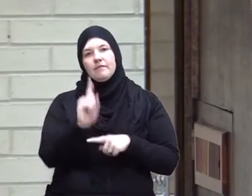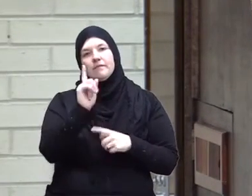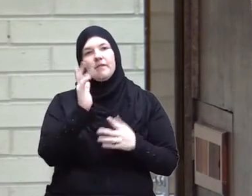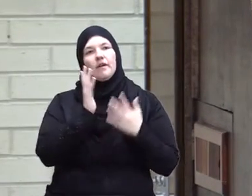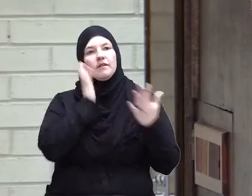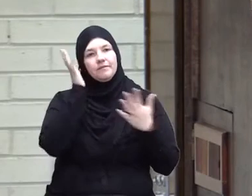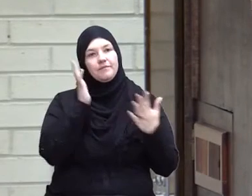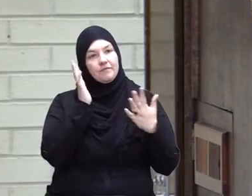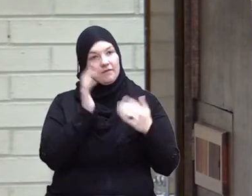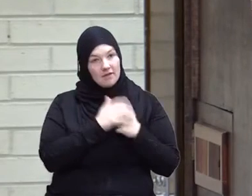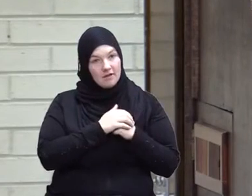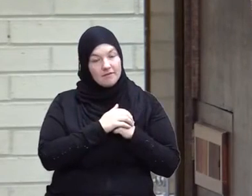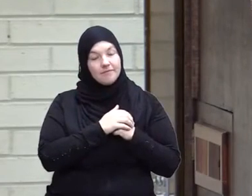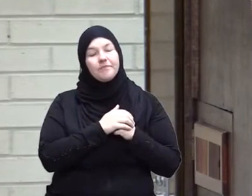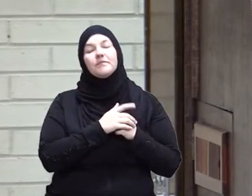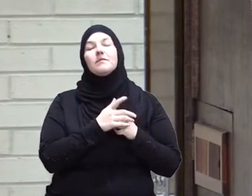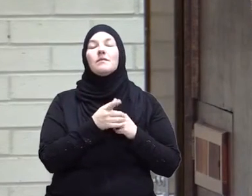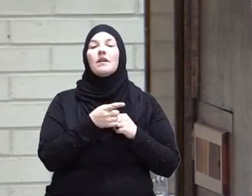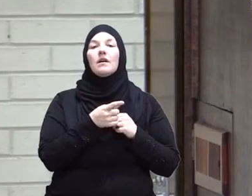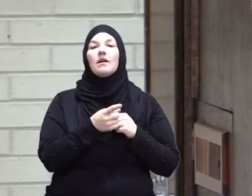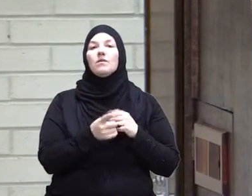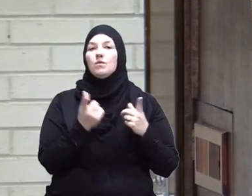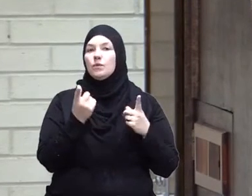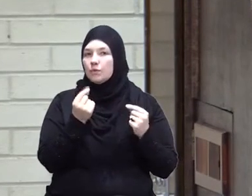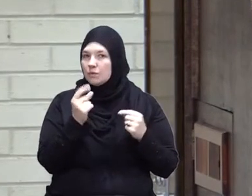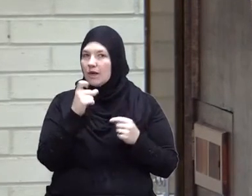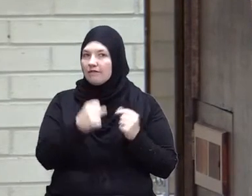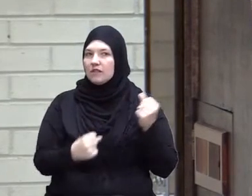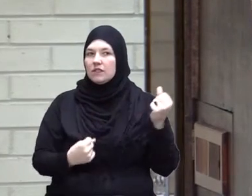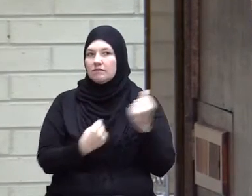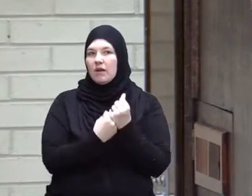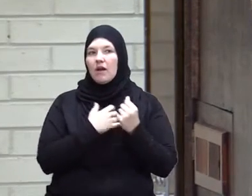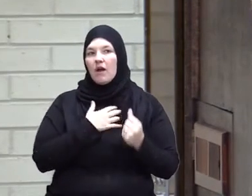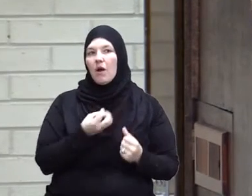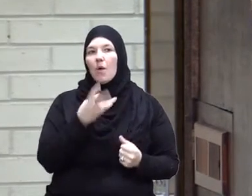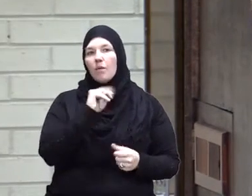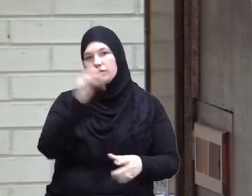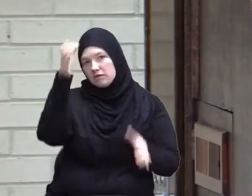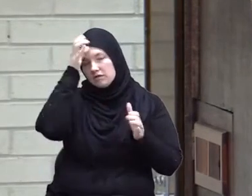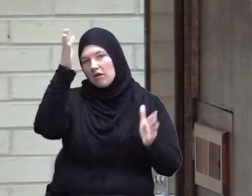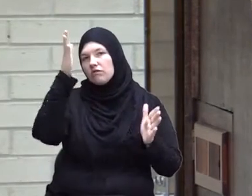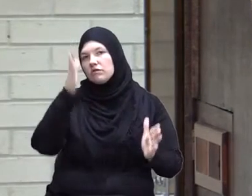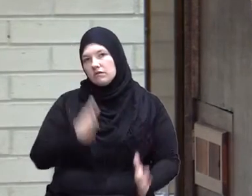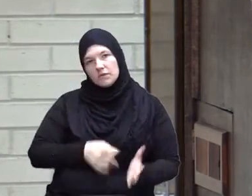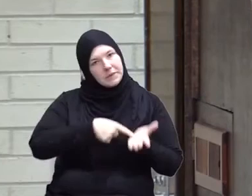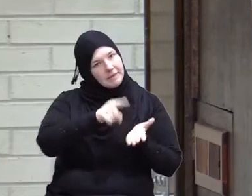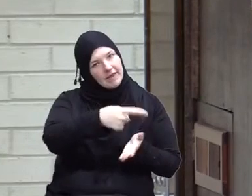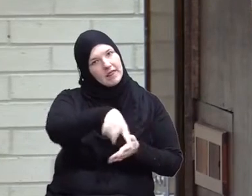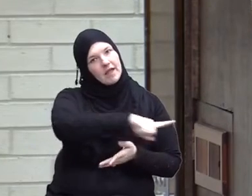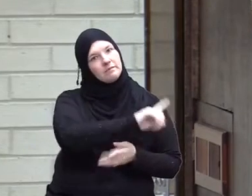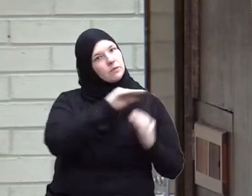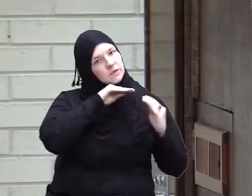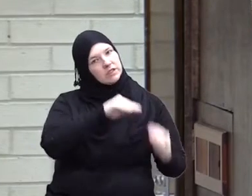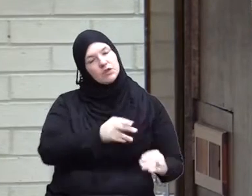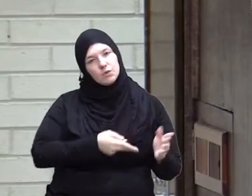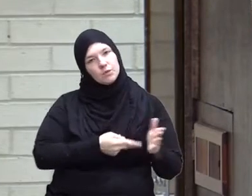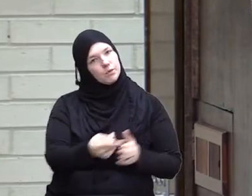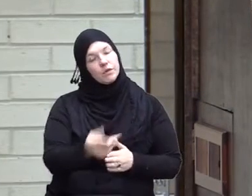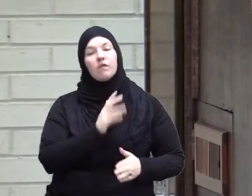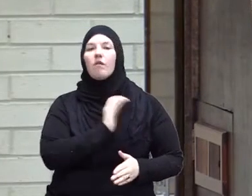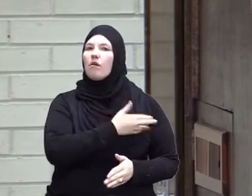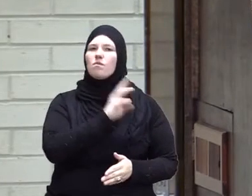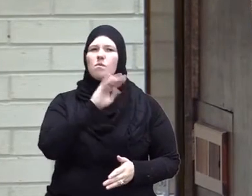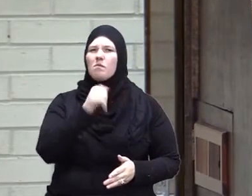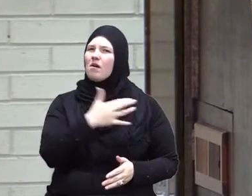which we are we have to sponsor our own scholars our ummah will never